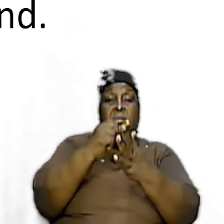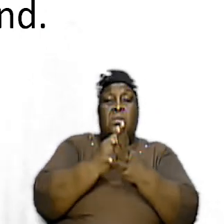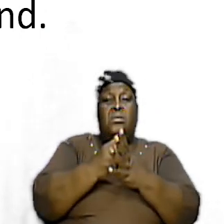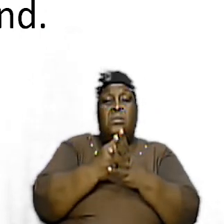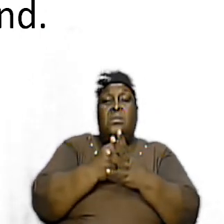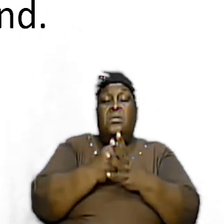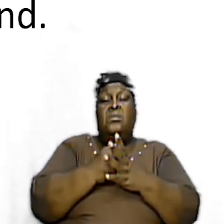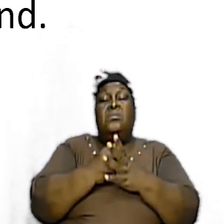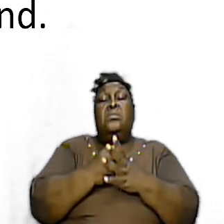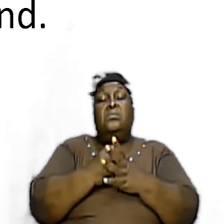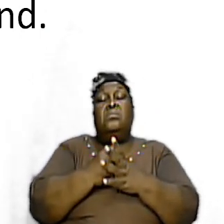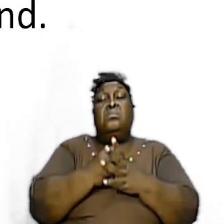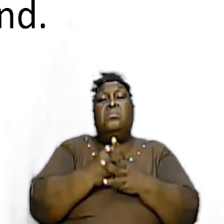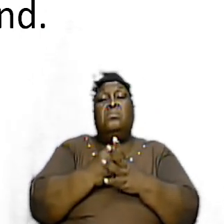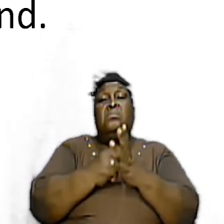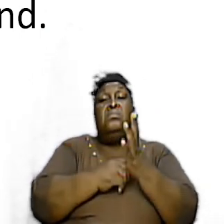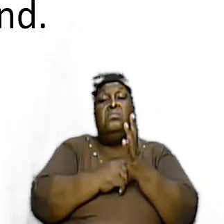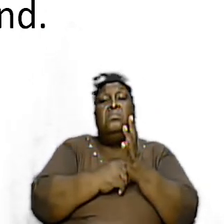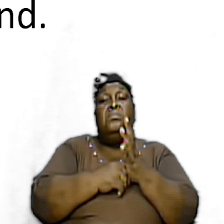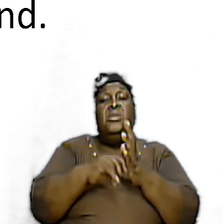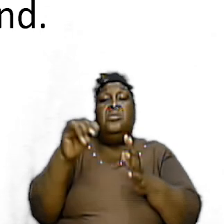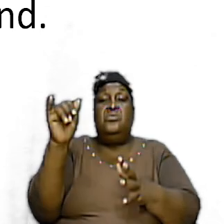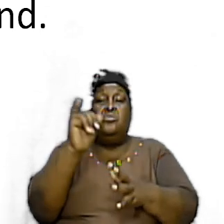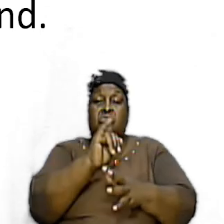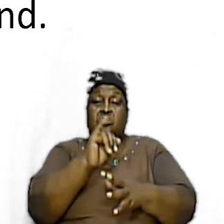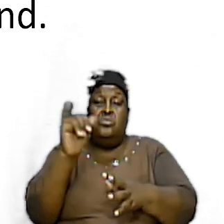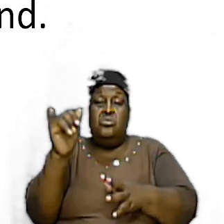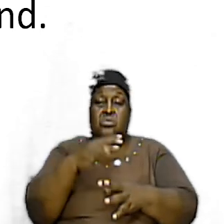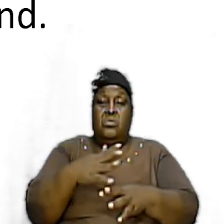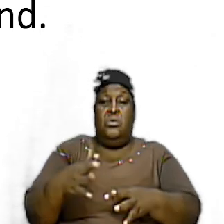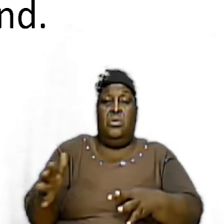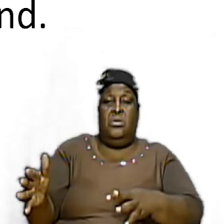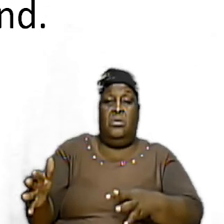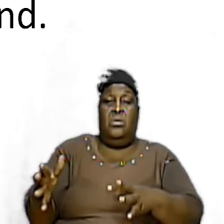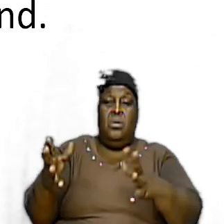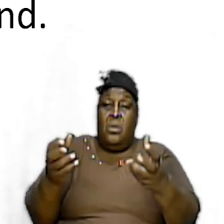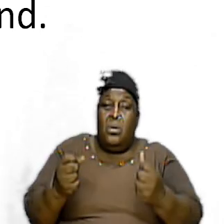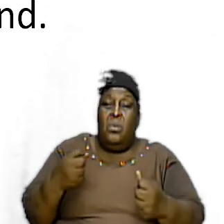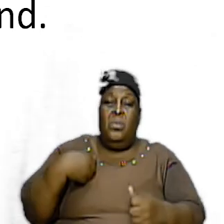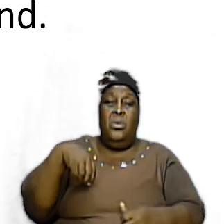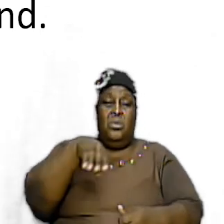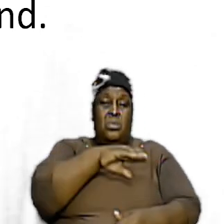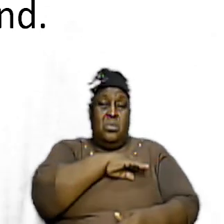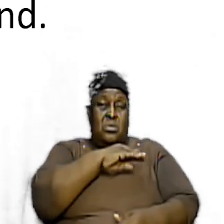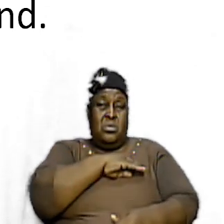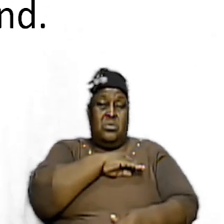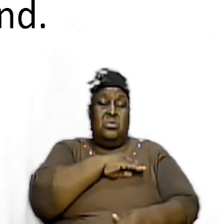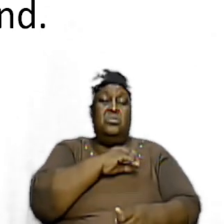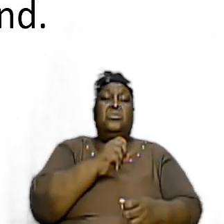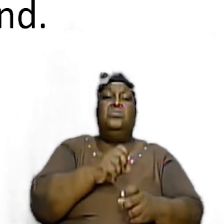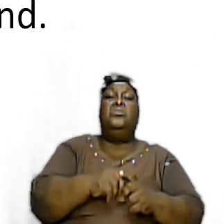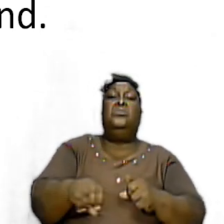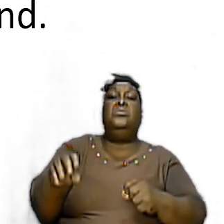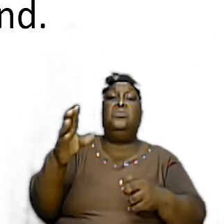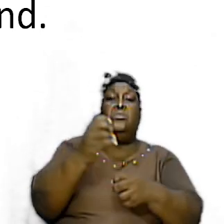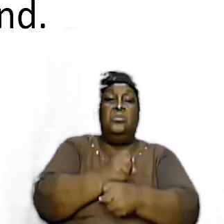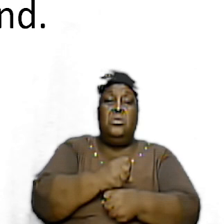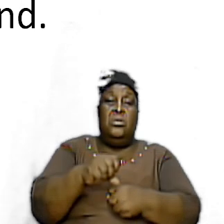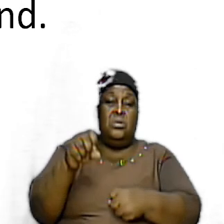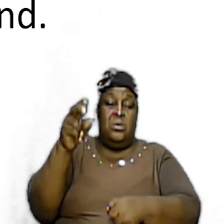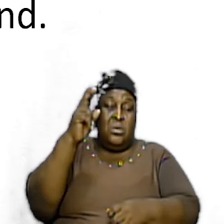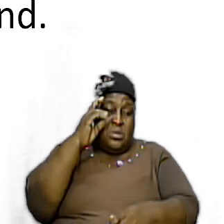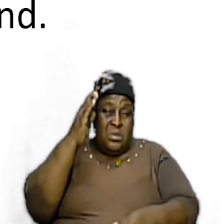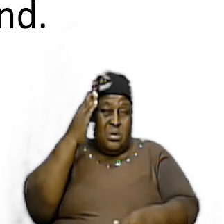brethren beloved the same things and so I want us to take key notice